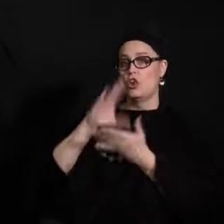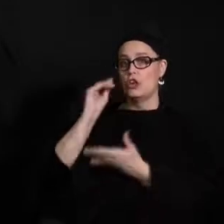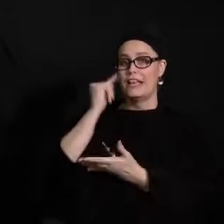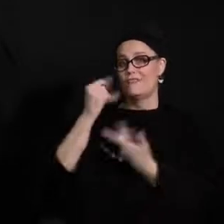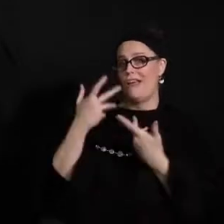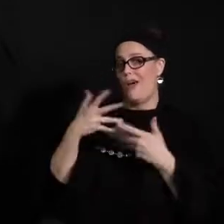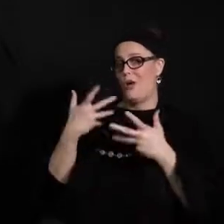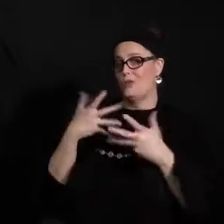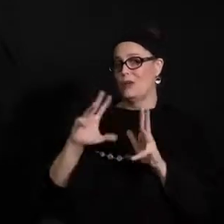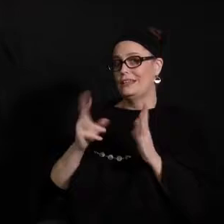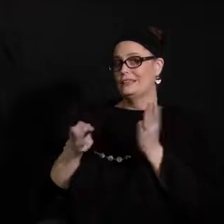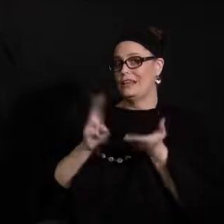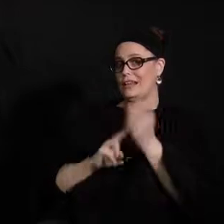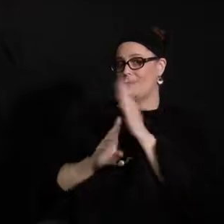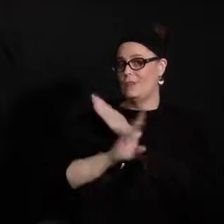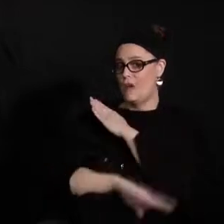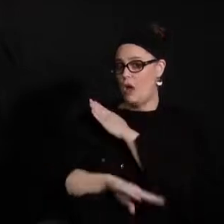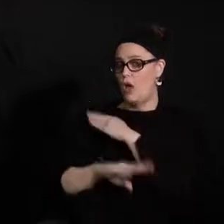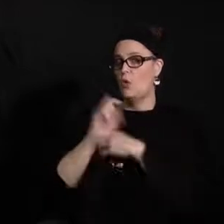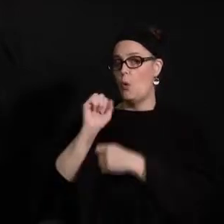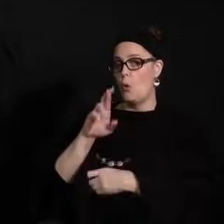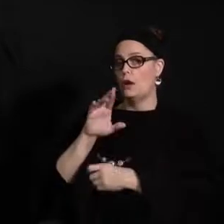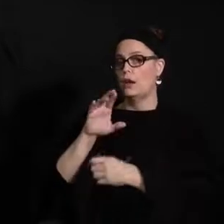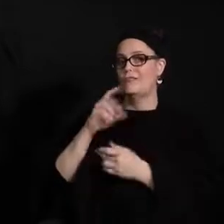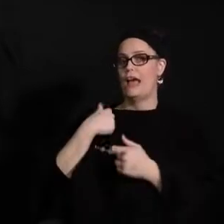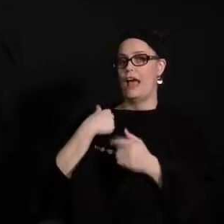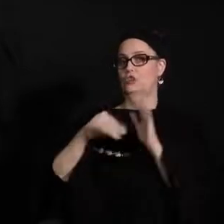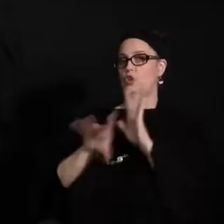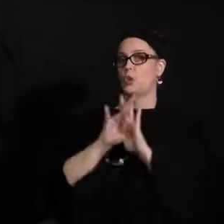or if I opted out of in-person support?